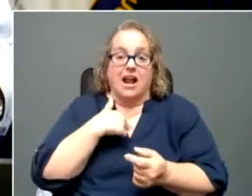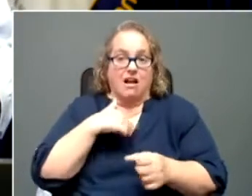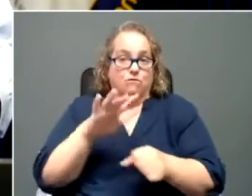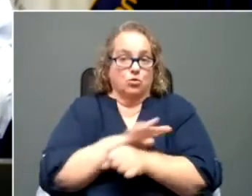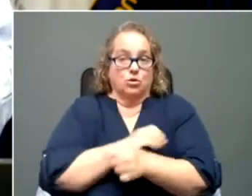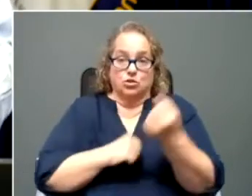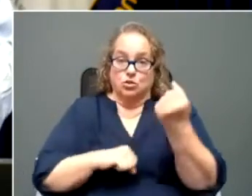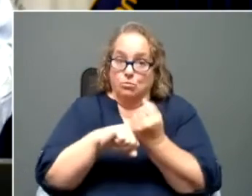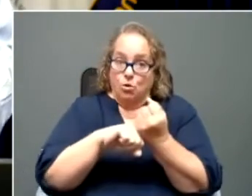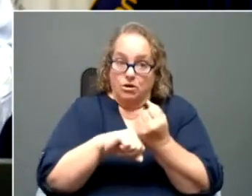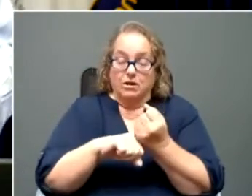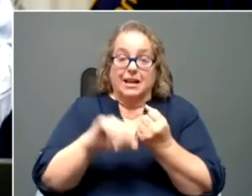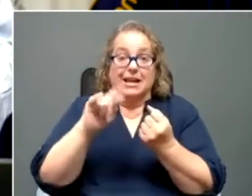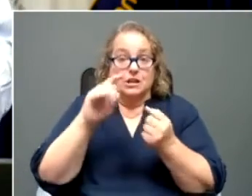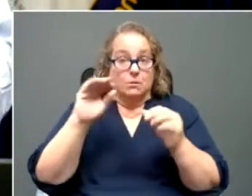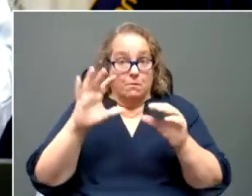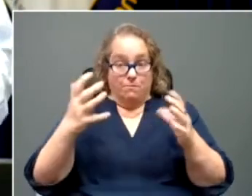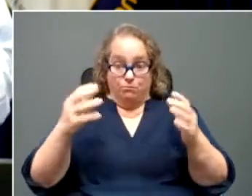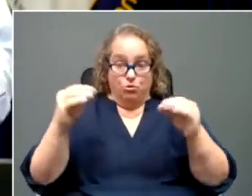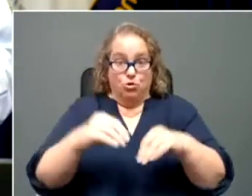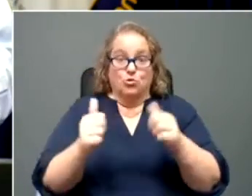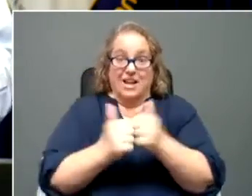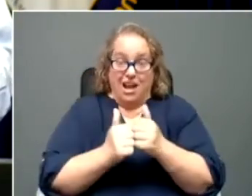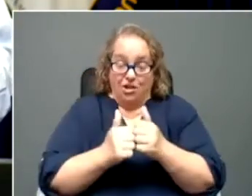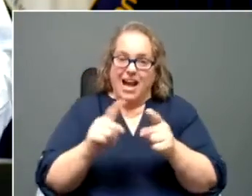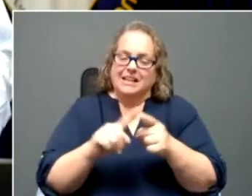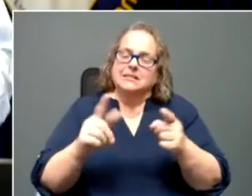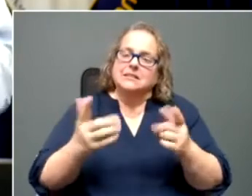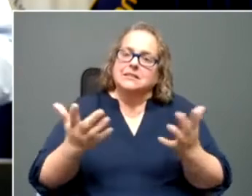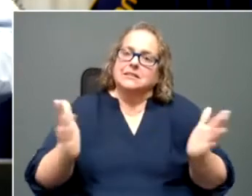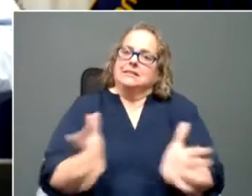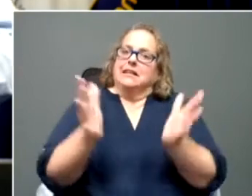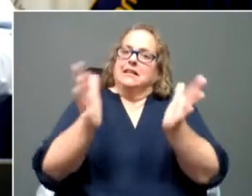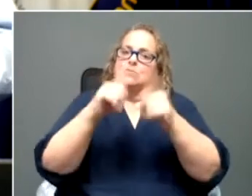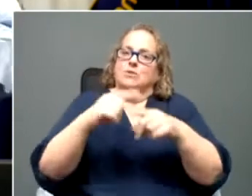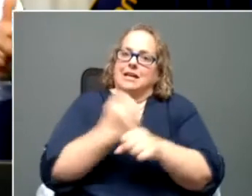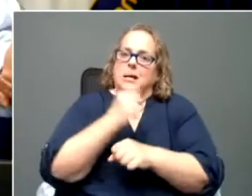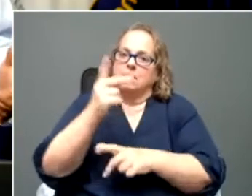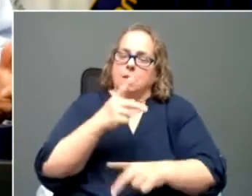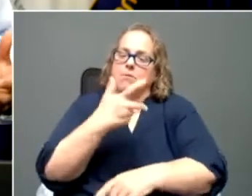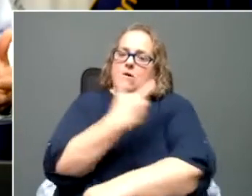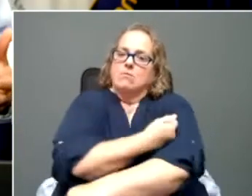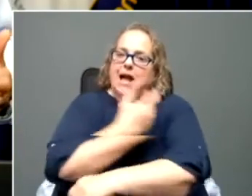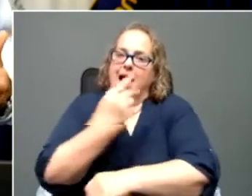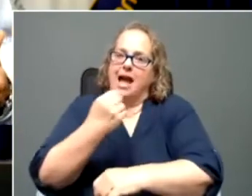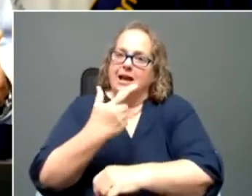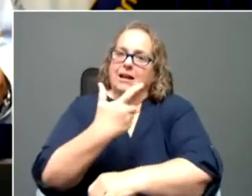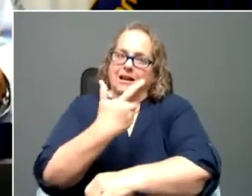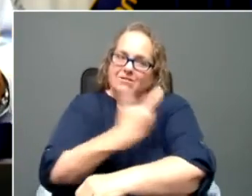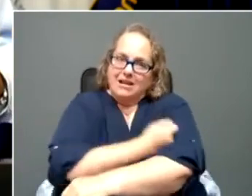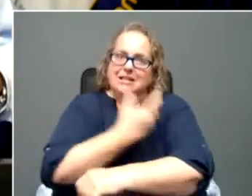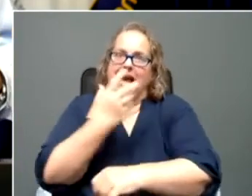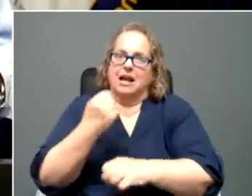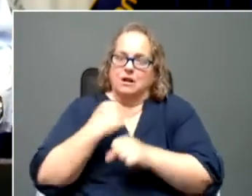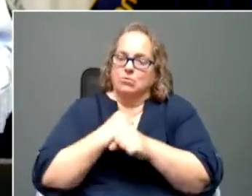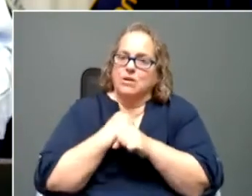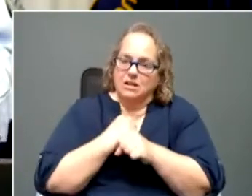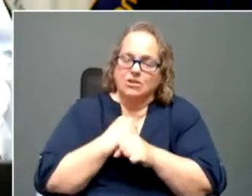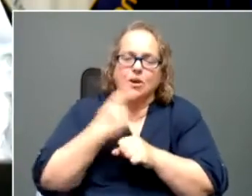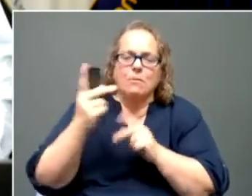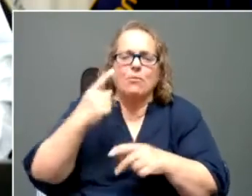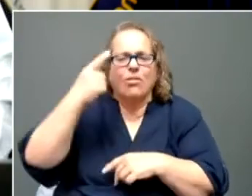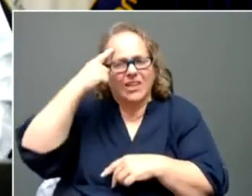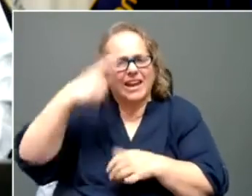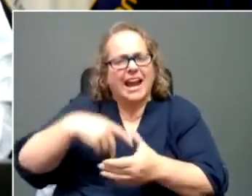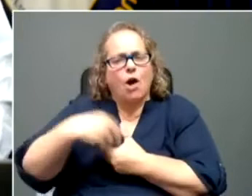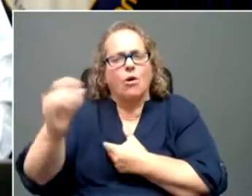being put together as an incentive to get people protected, uh, uh, and vaccinated. It's people thinking, uh, outside of the box. But certainly,